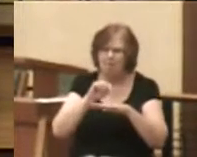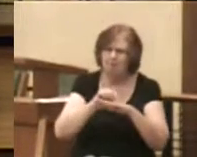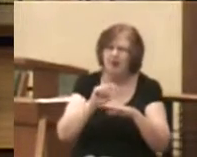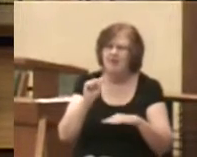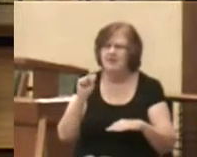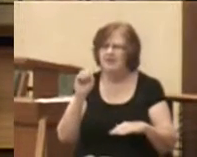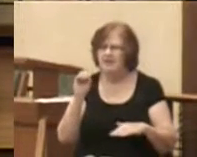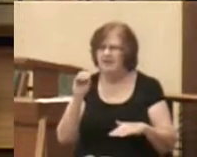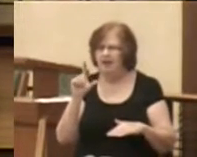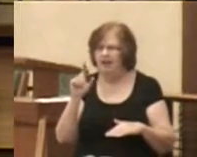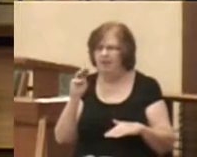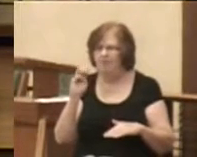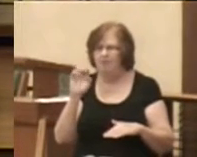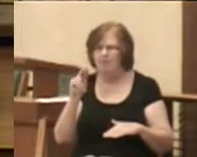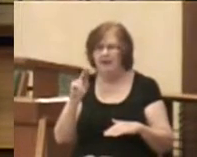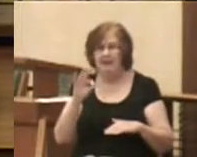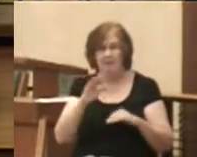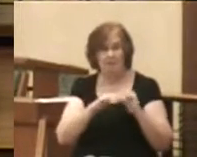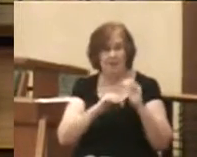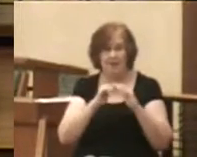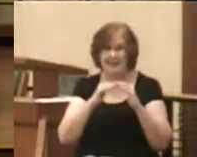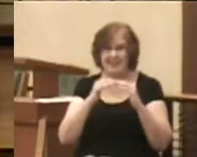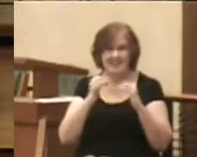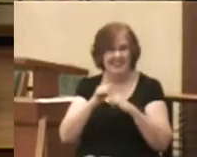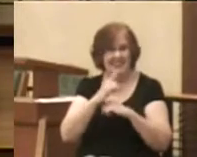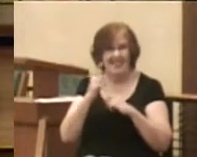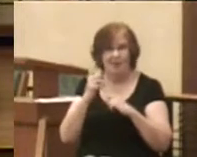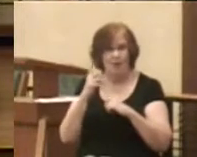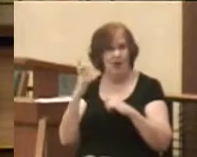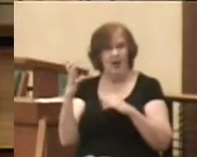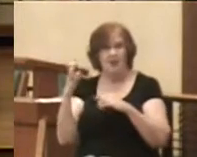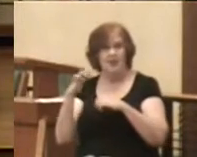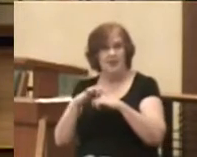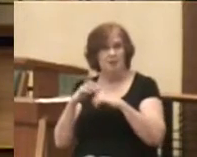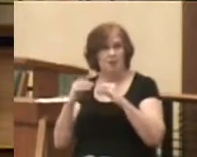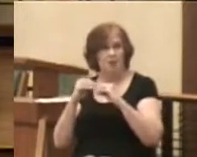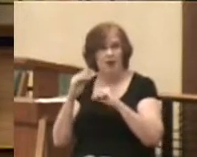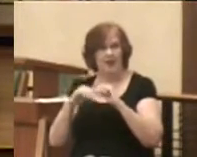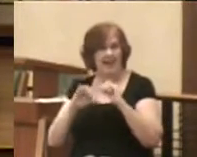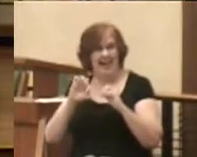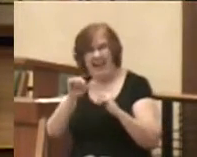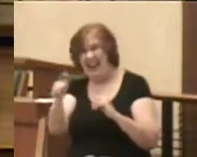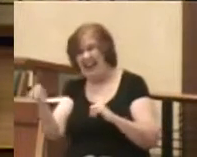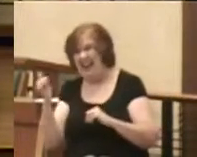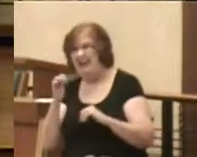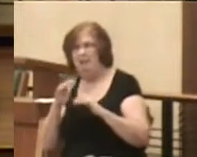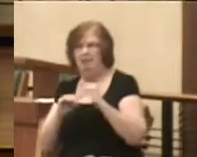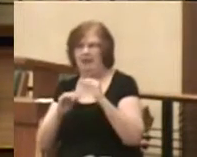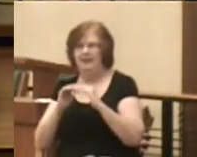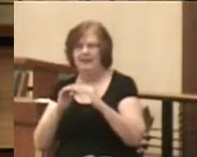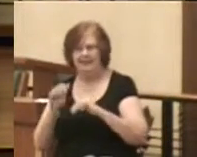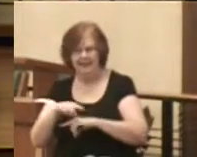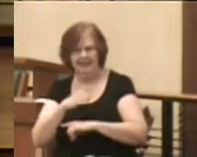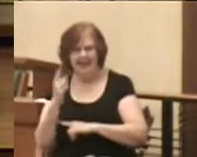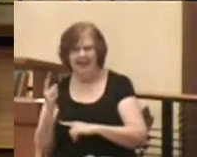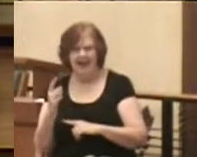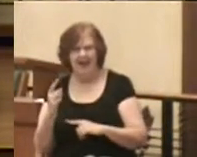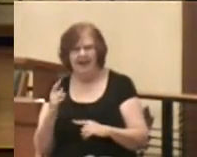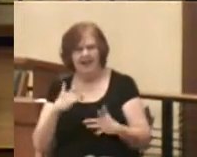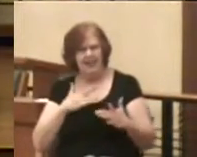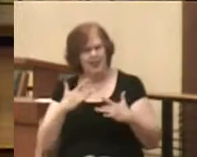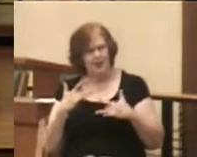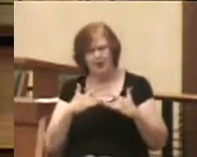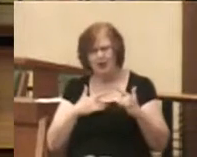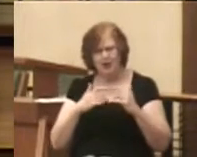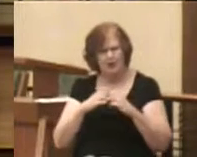Which, if built today, would cost hundreds of times more than any of our buildings that we have today. Solomon's not concerned with